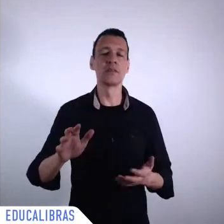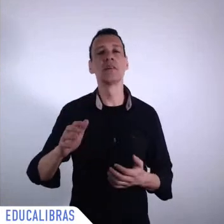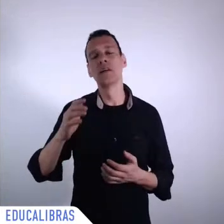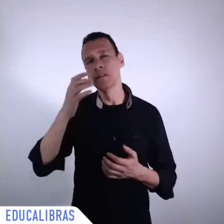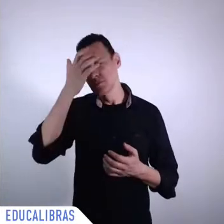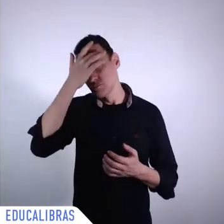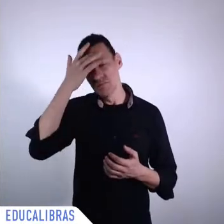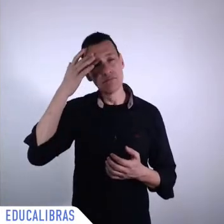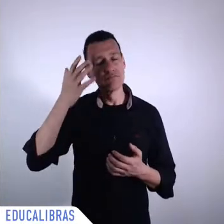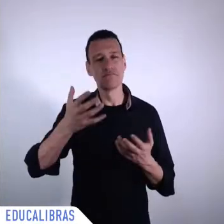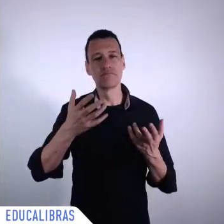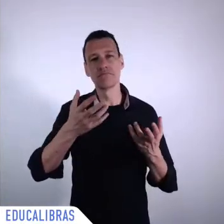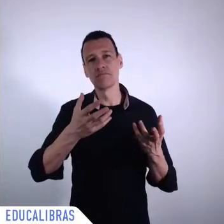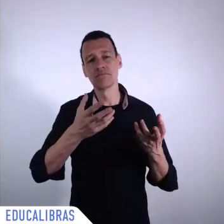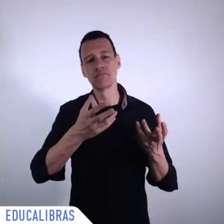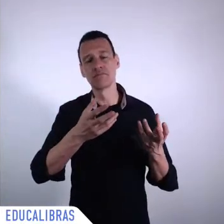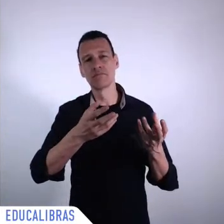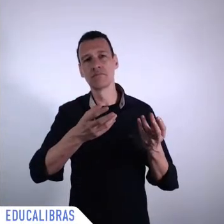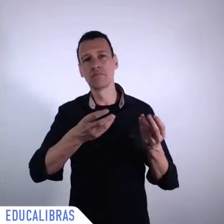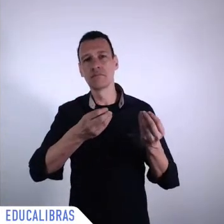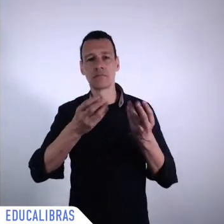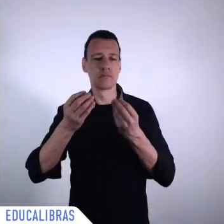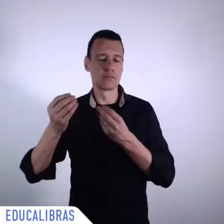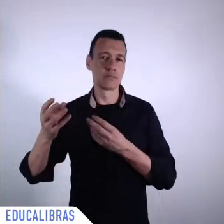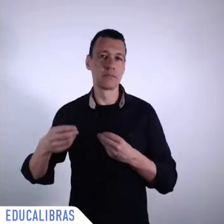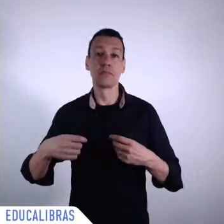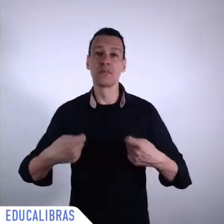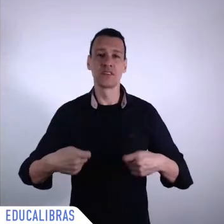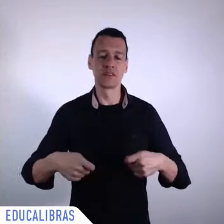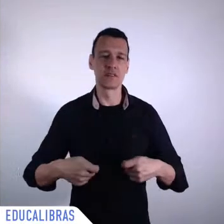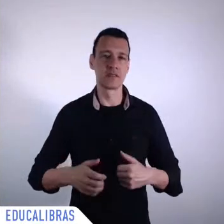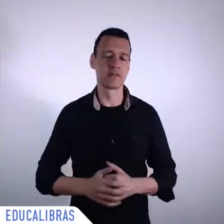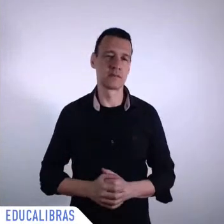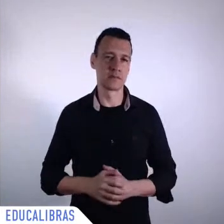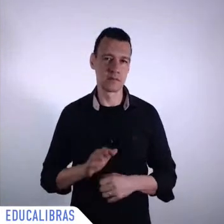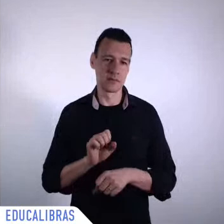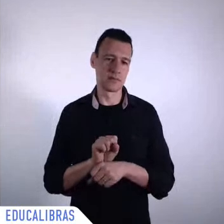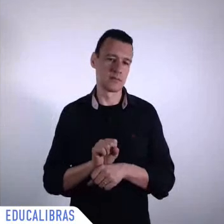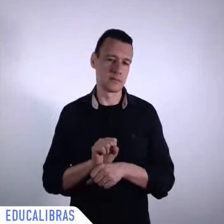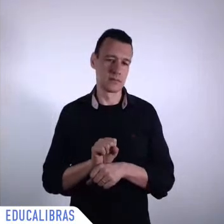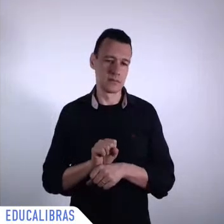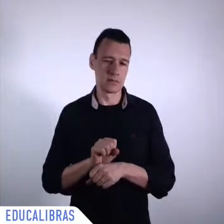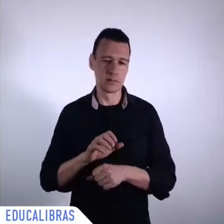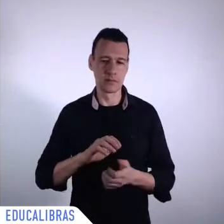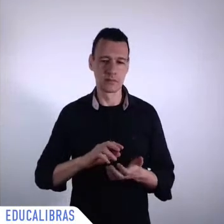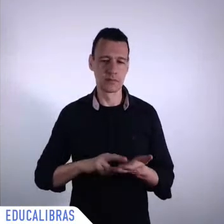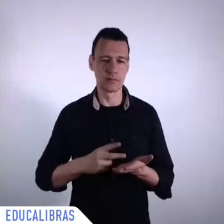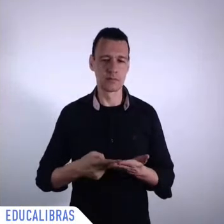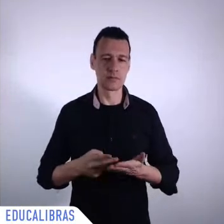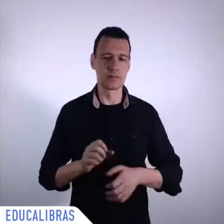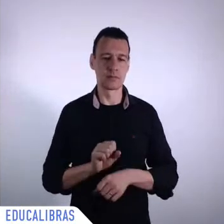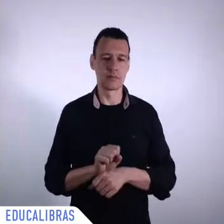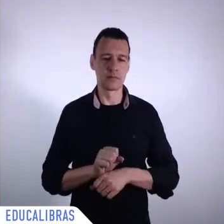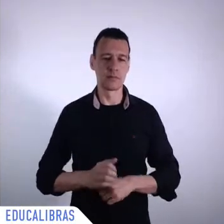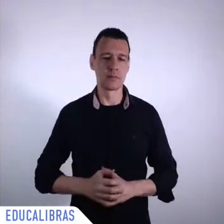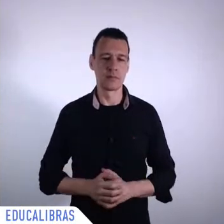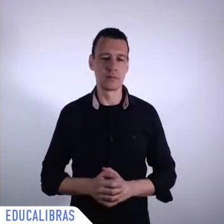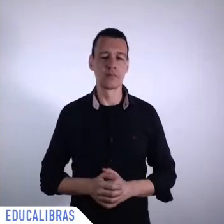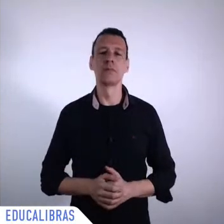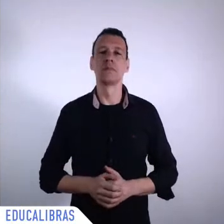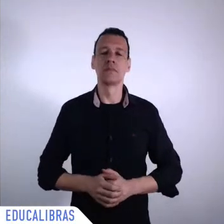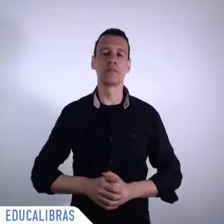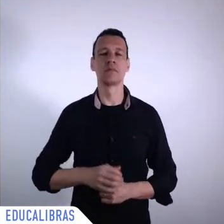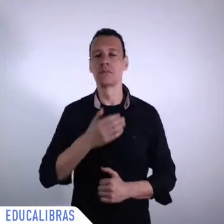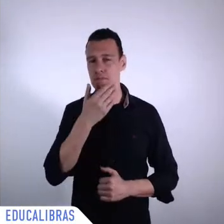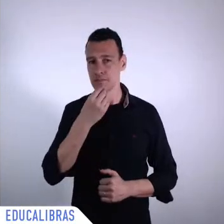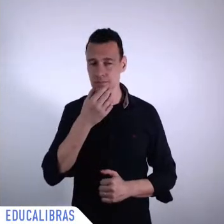poverty. Earlier this year, the UN Secretary General Antonio Guterres emphasized that we're living in a global crisis